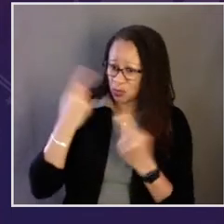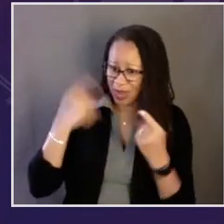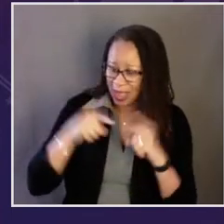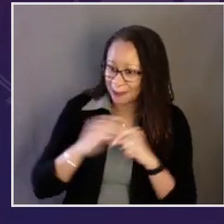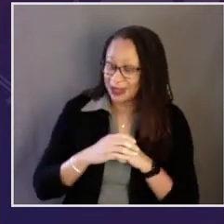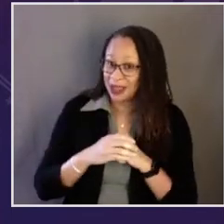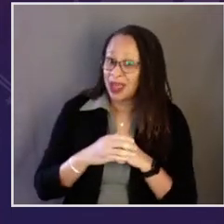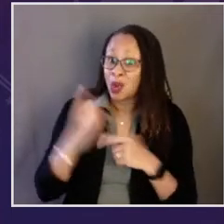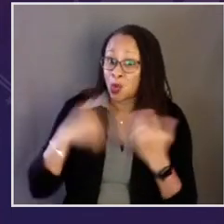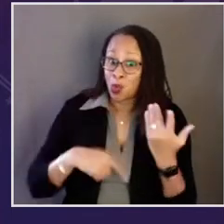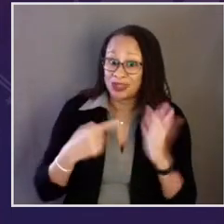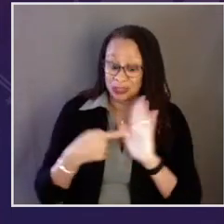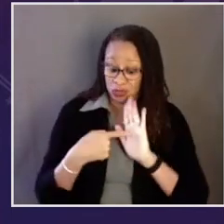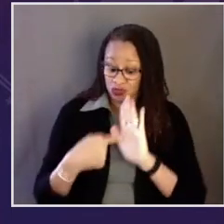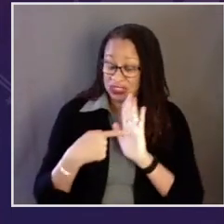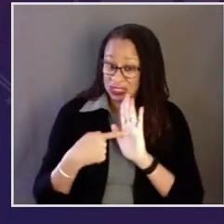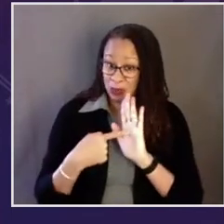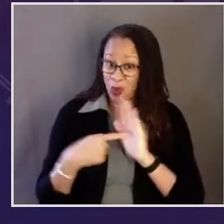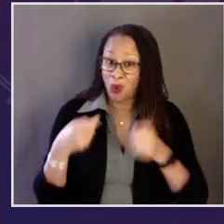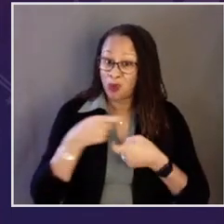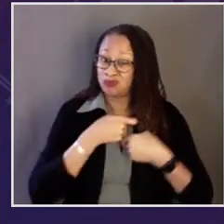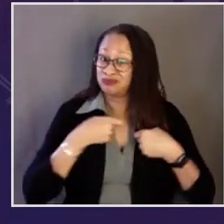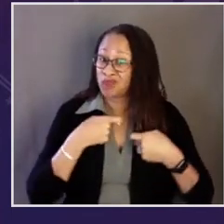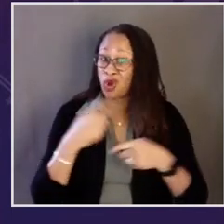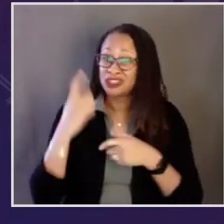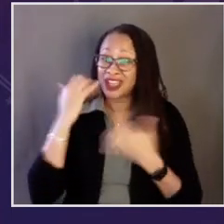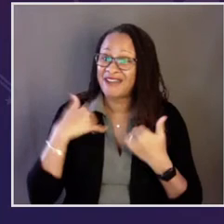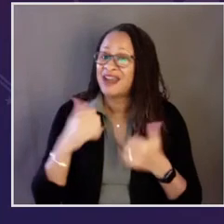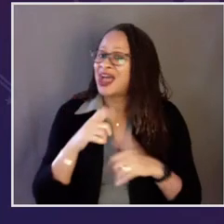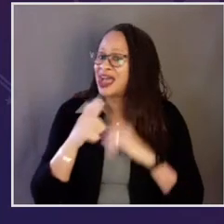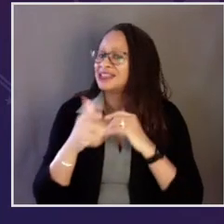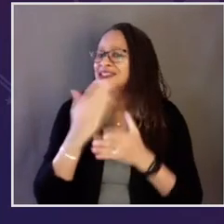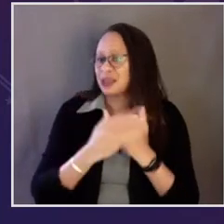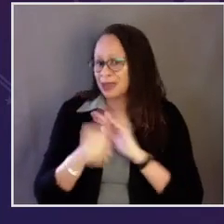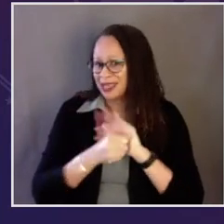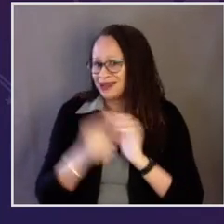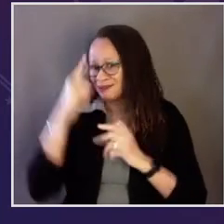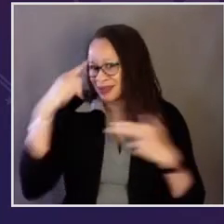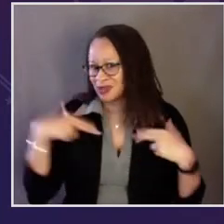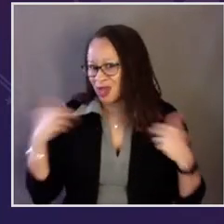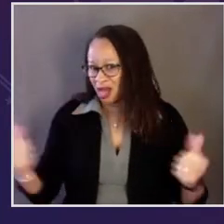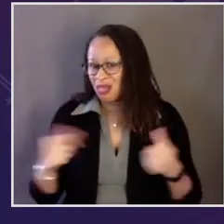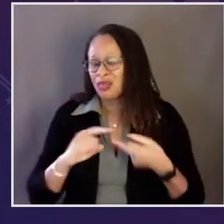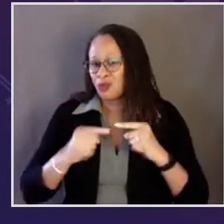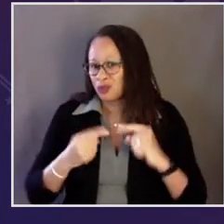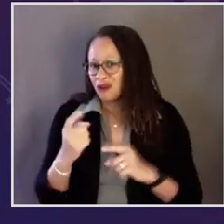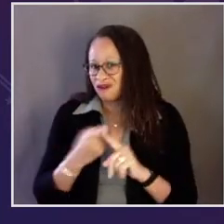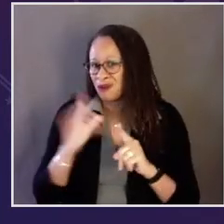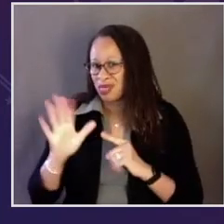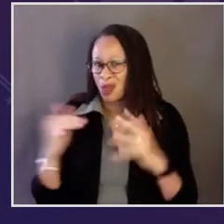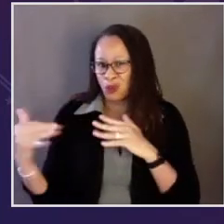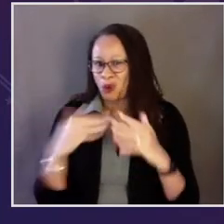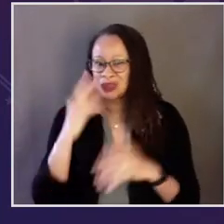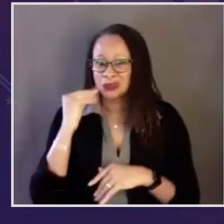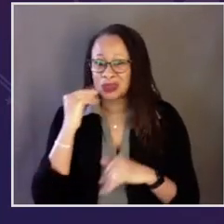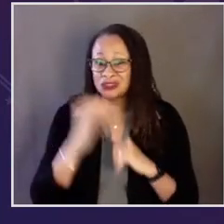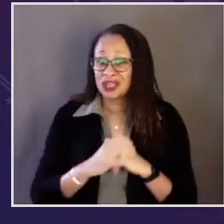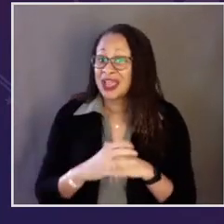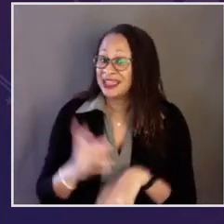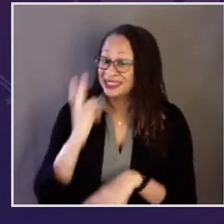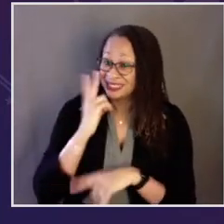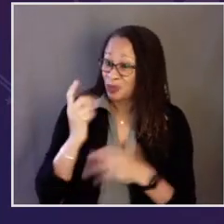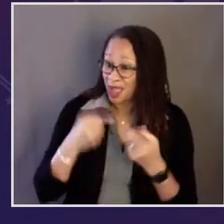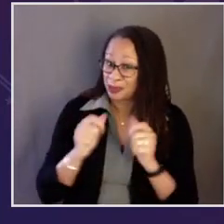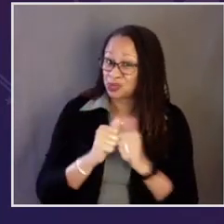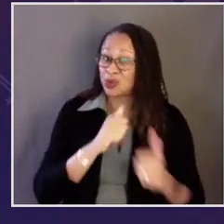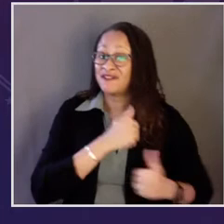the visible and invisible wounds they brought home. He knows the cost of war on veterans and